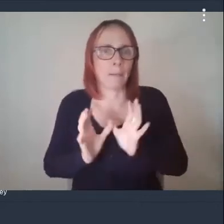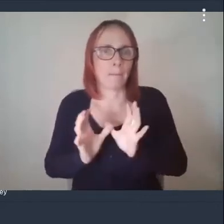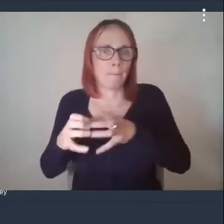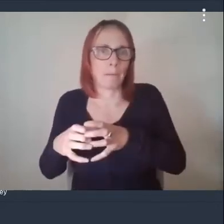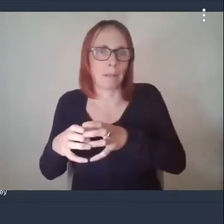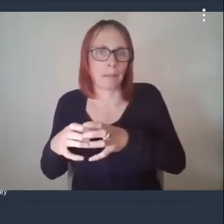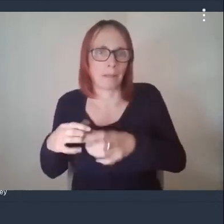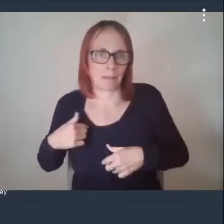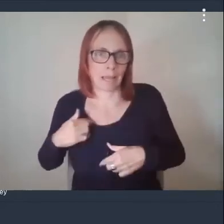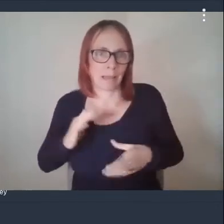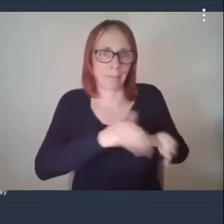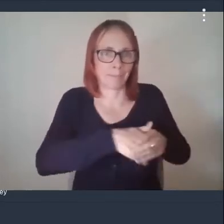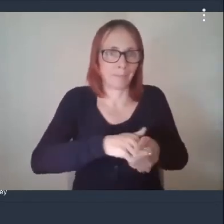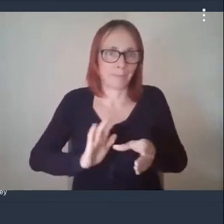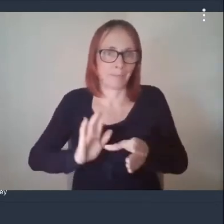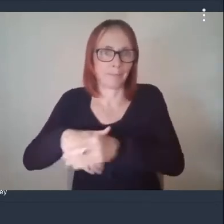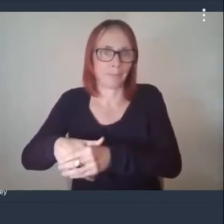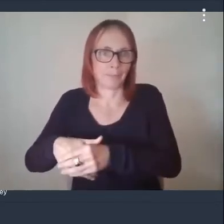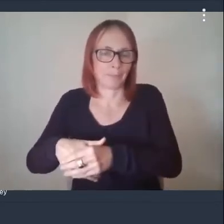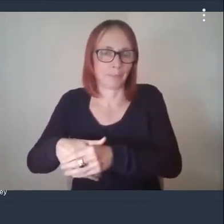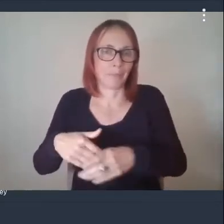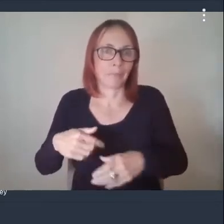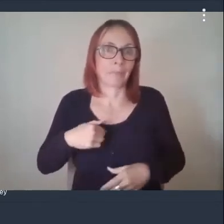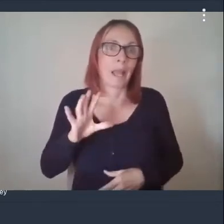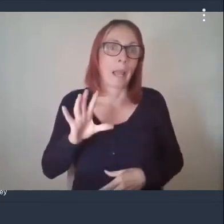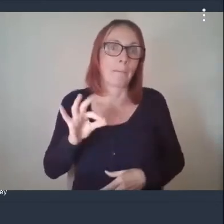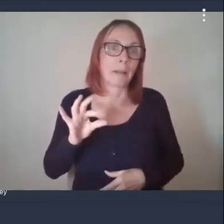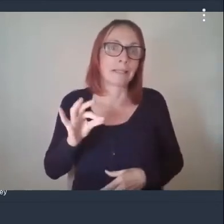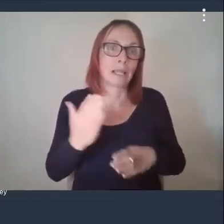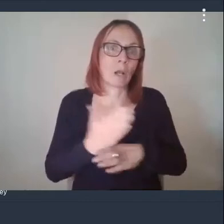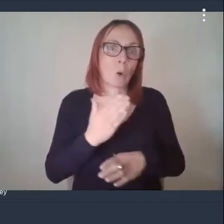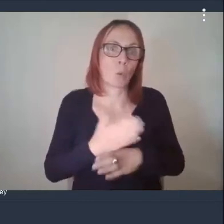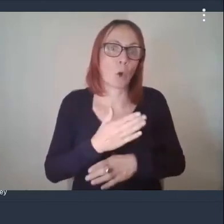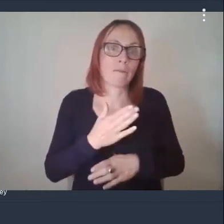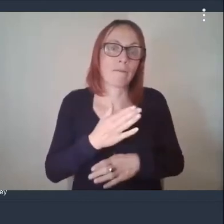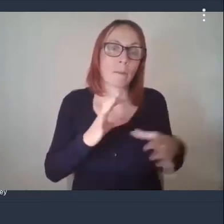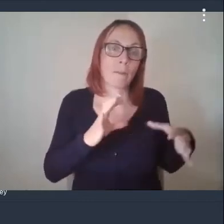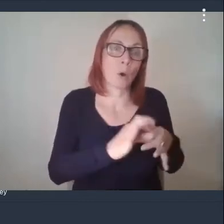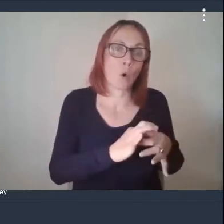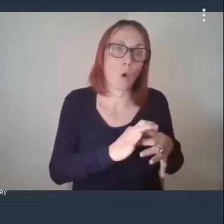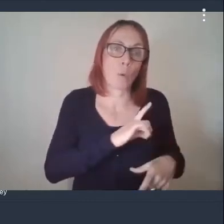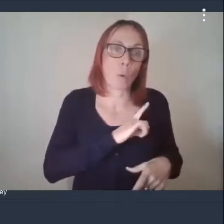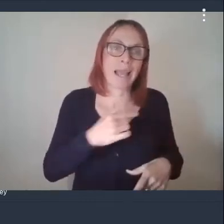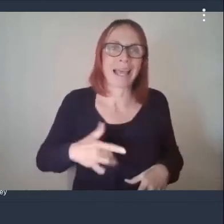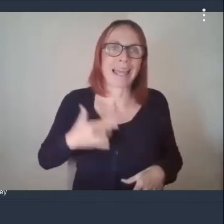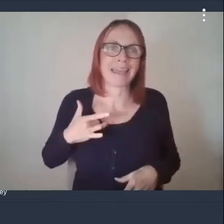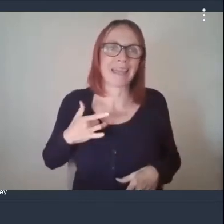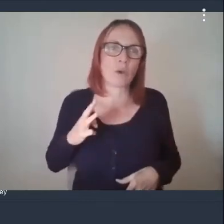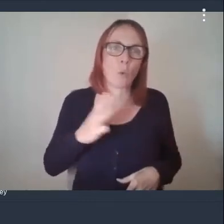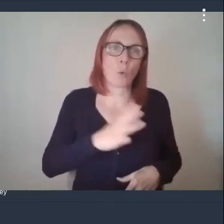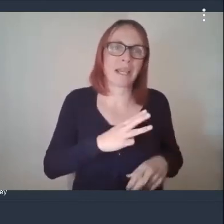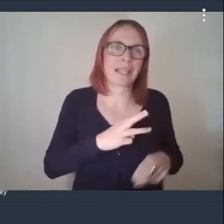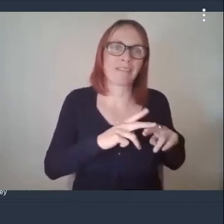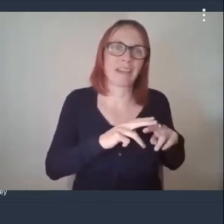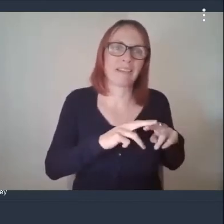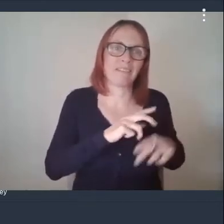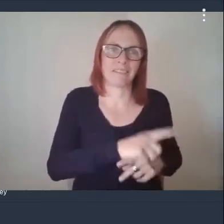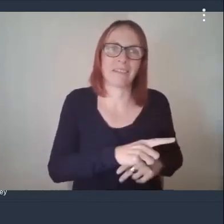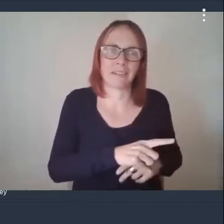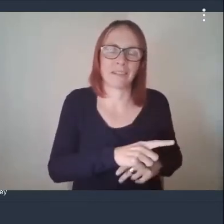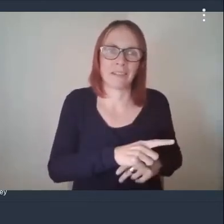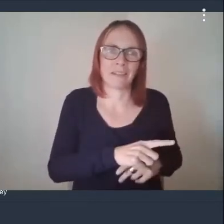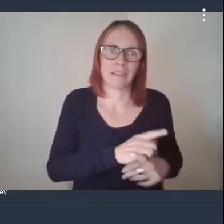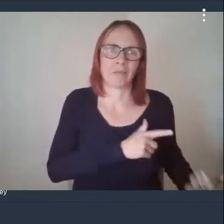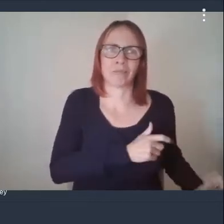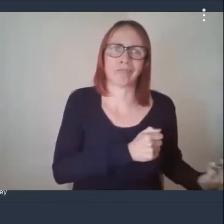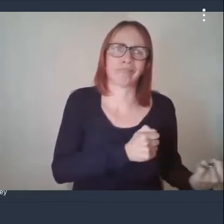but the only reason i work from home on a monday is methyl i live in west fife and so it's a fair joint up to methyl so rather than go to